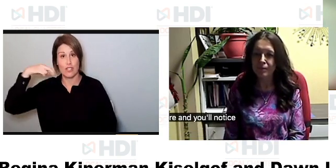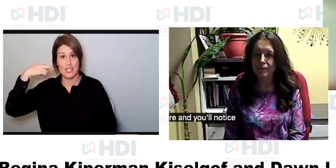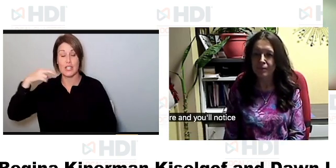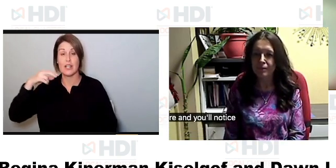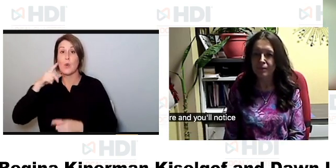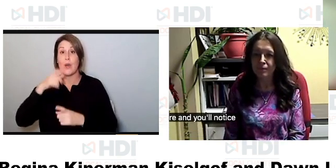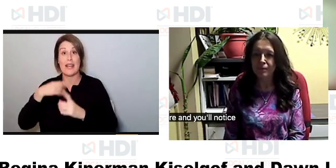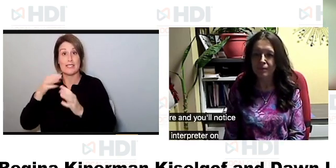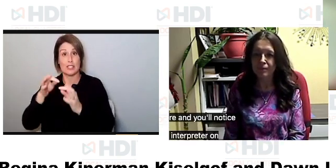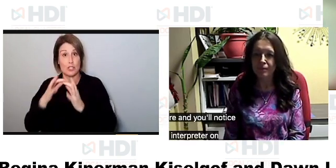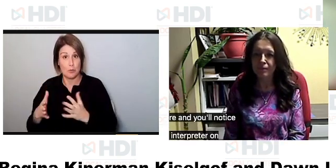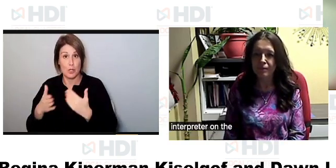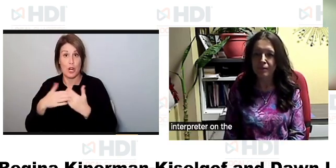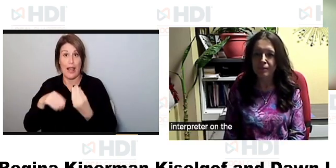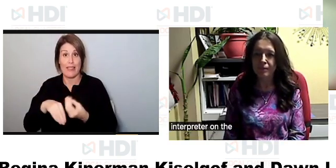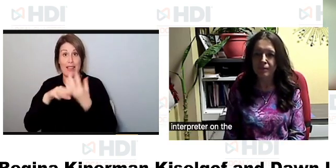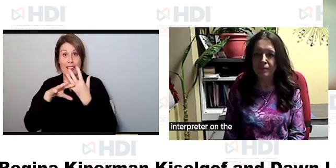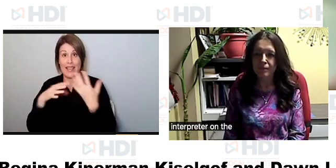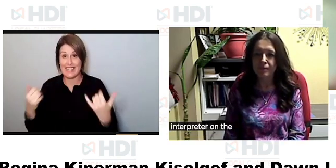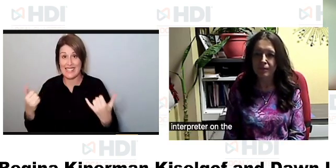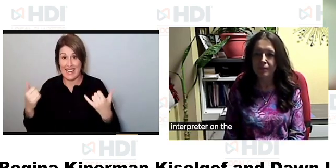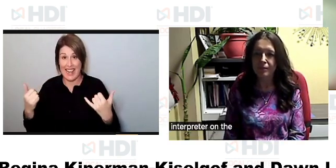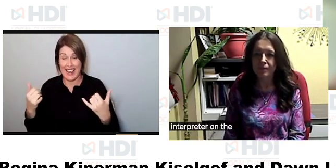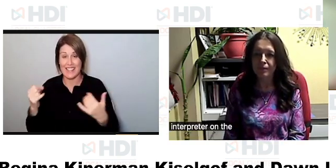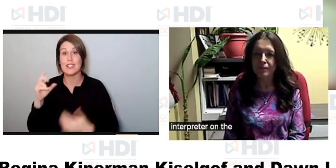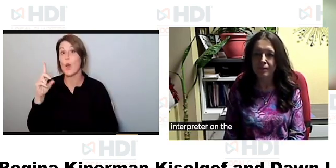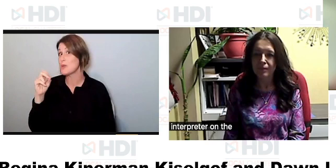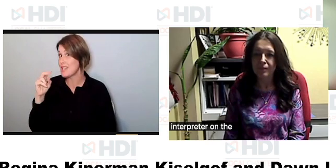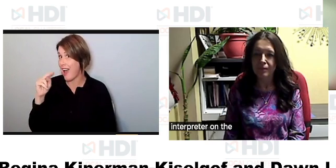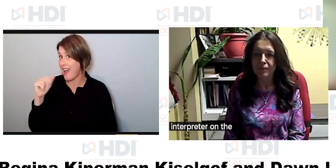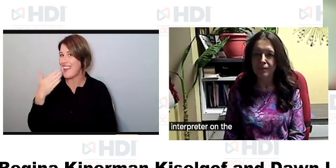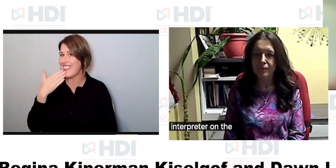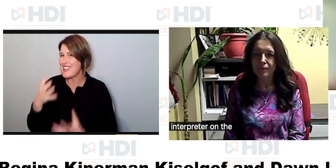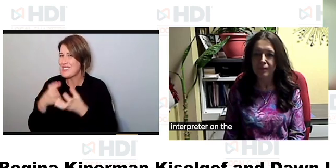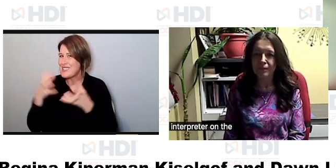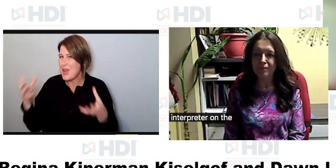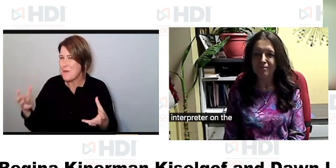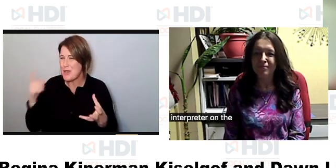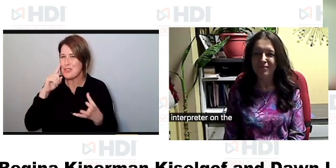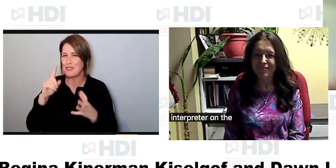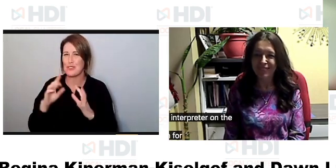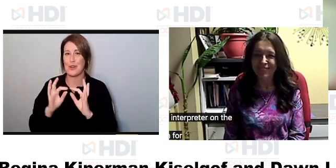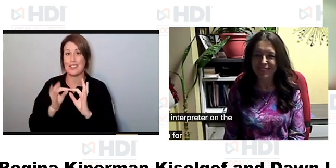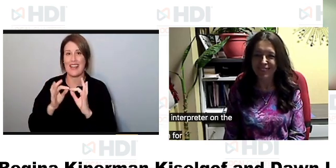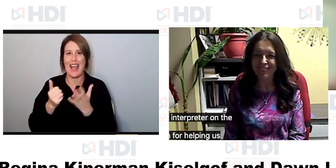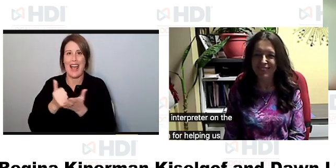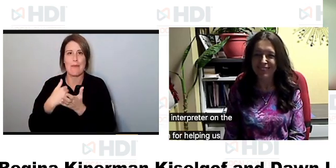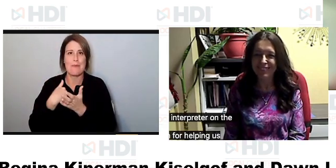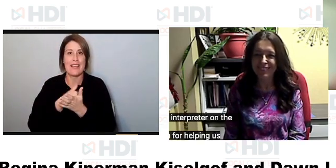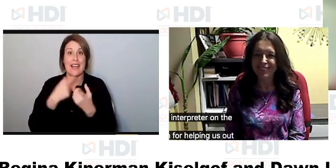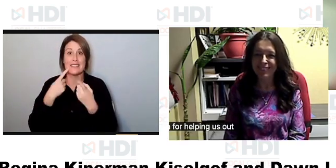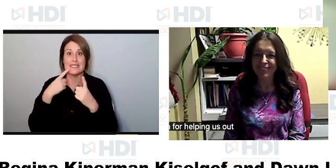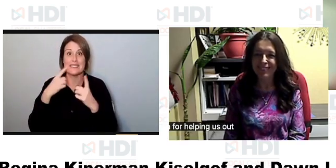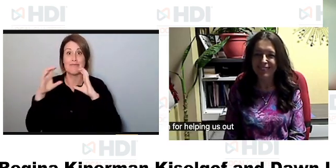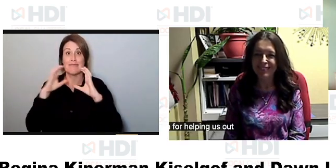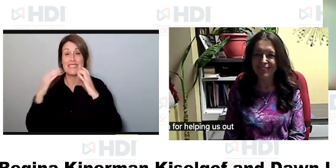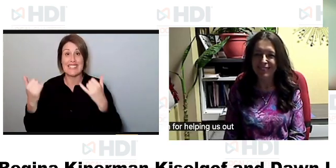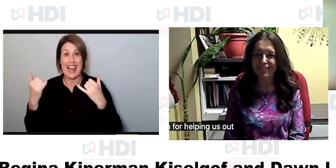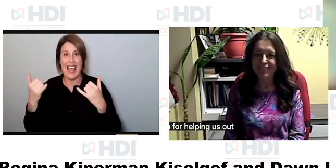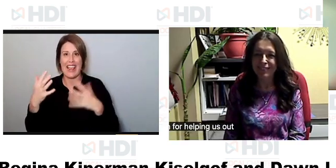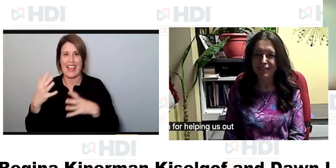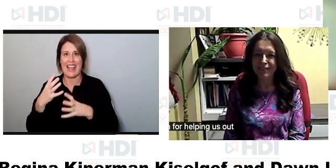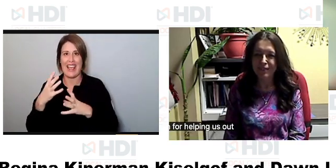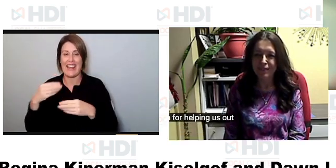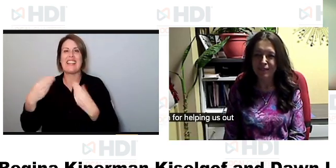interpreter on the line so uh donna thank you so much for uh helping us out today and uh giving regina a